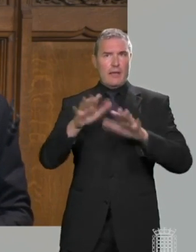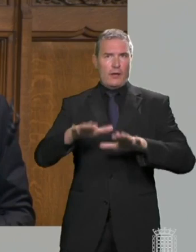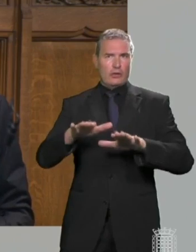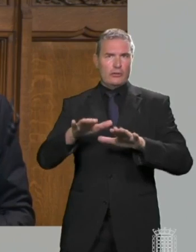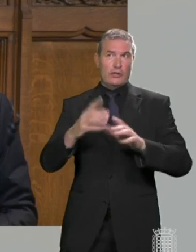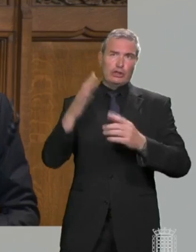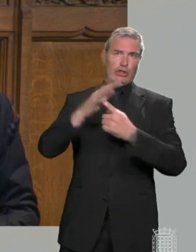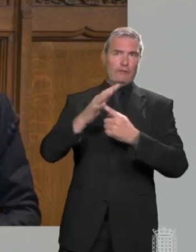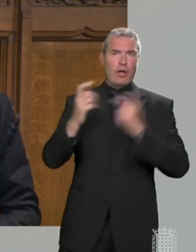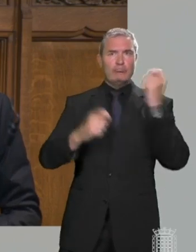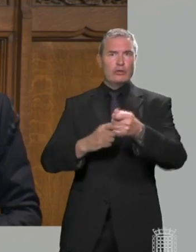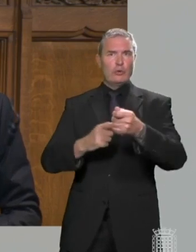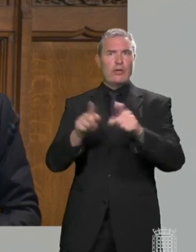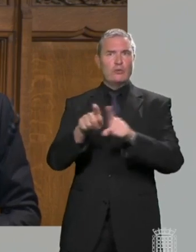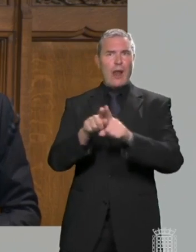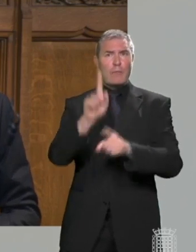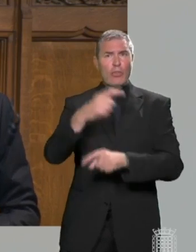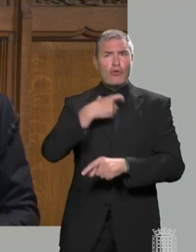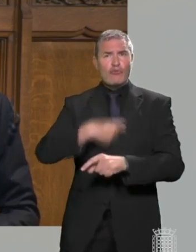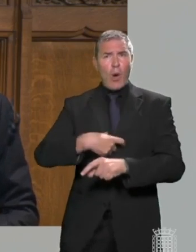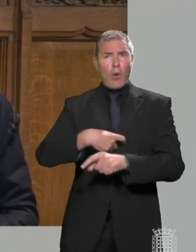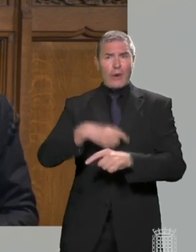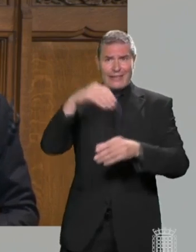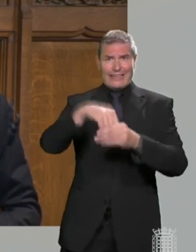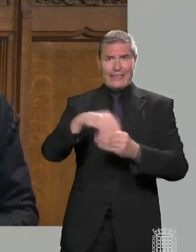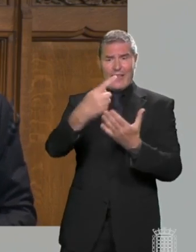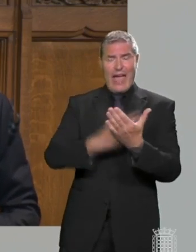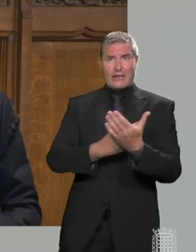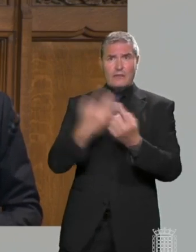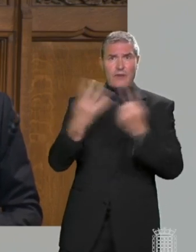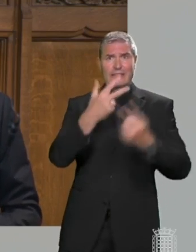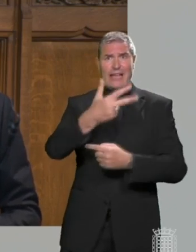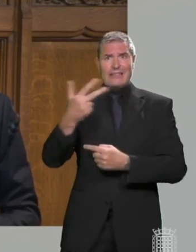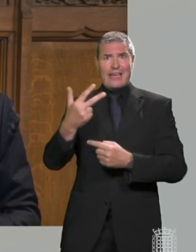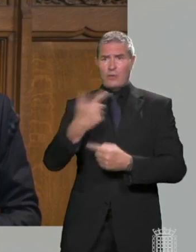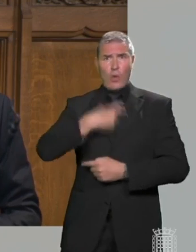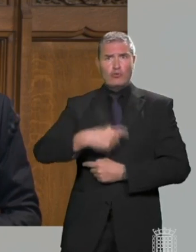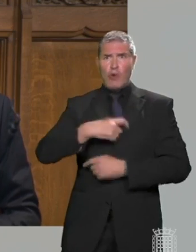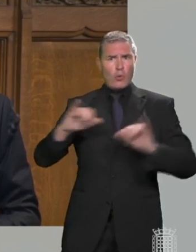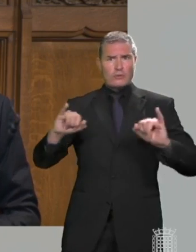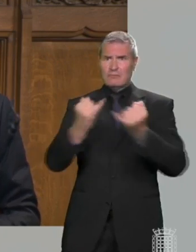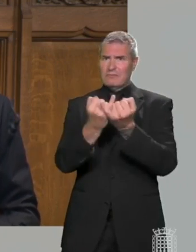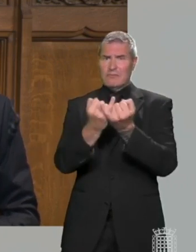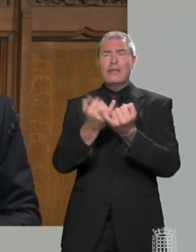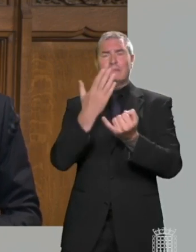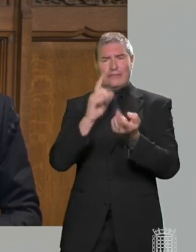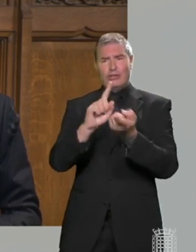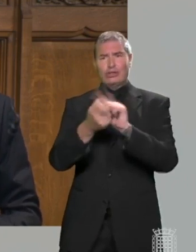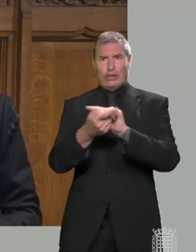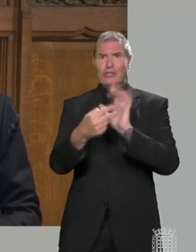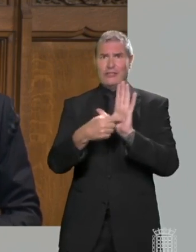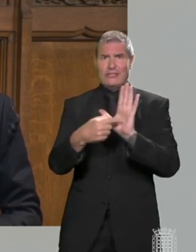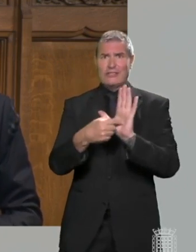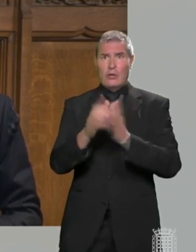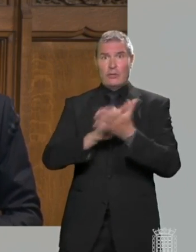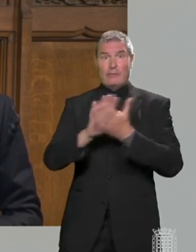Chief Prosecutor. Yet the role is enshrined in the Scotland Act 1988. Will the Prime Minister commit to changes so